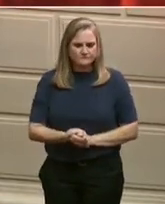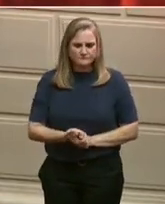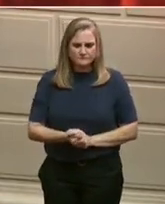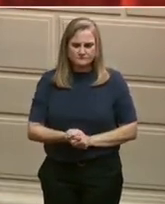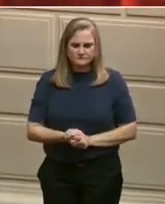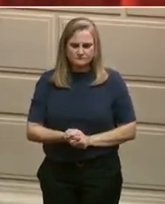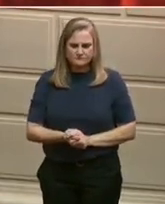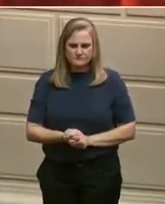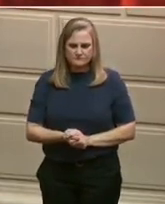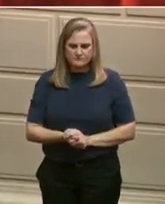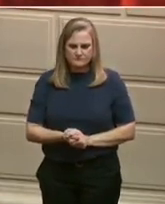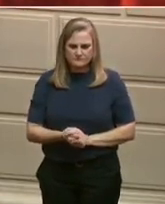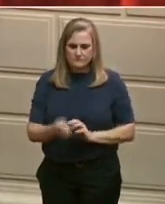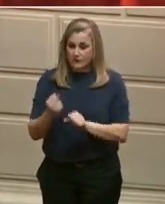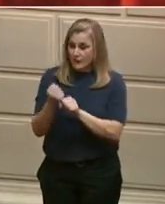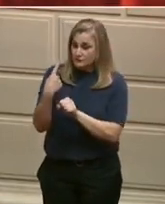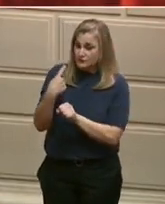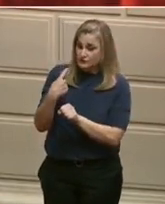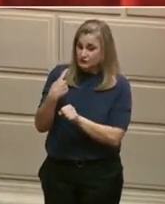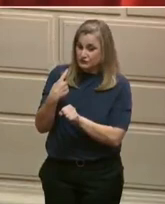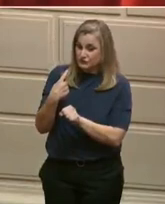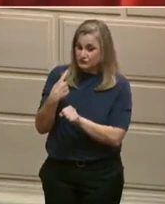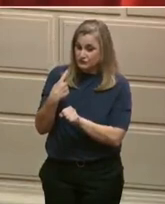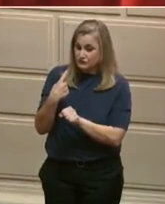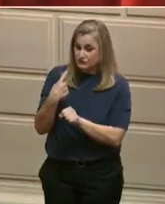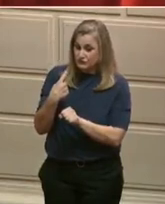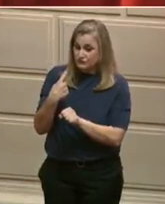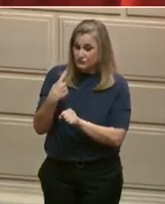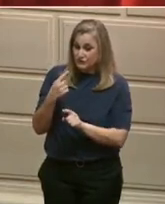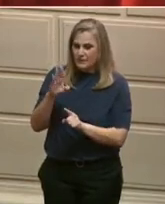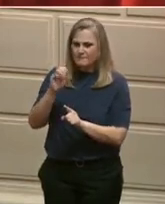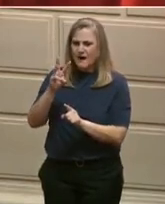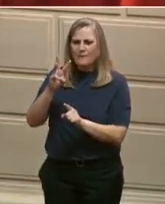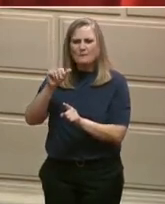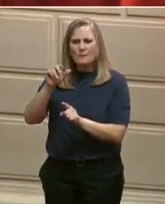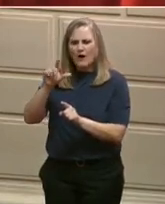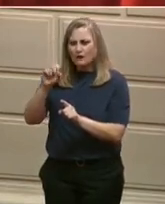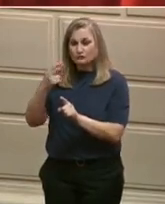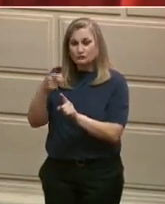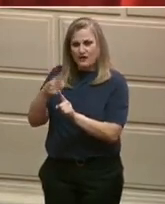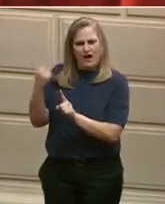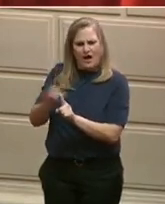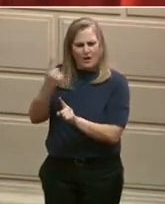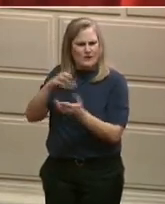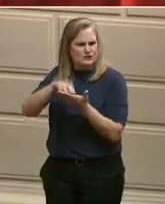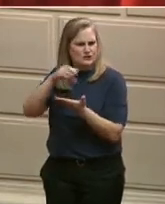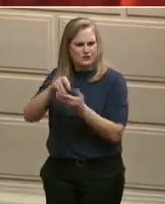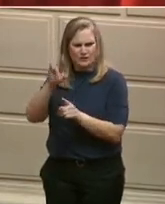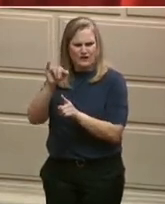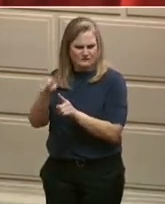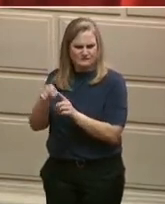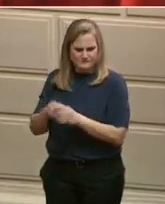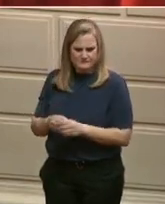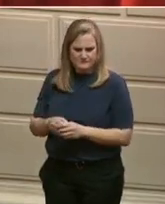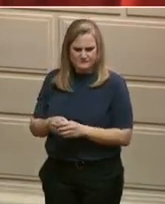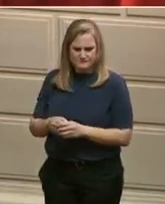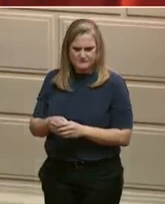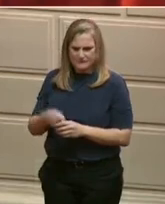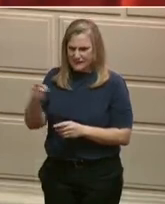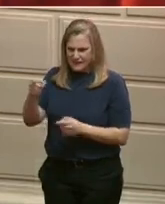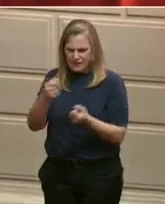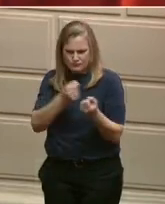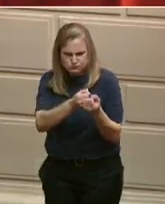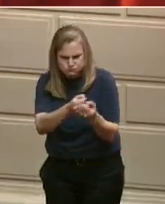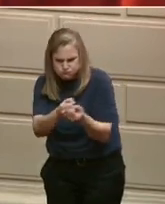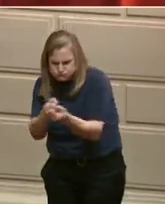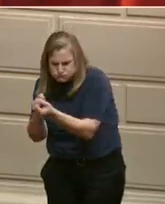nonprofit called Always Learning Rhode Island was formed to support our Learn 365 efforts to provide guidance to the